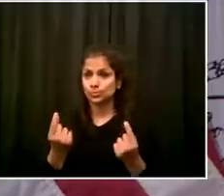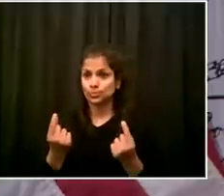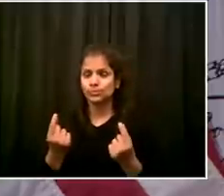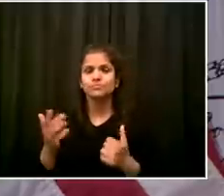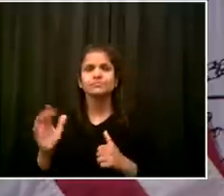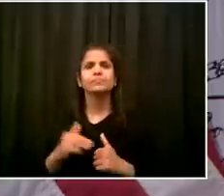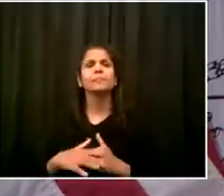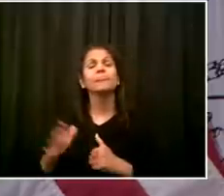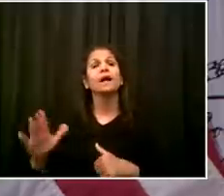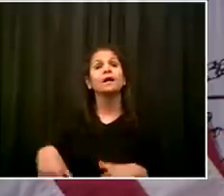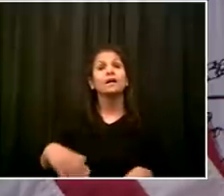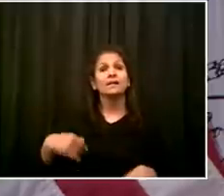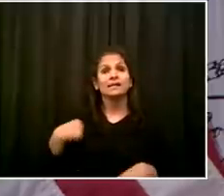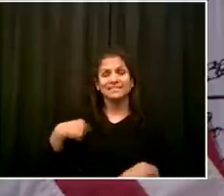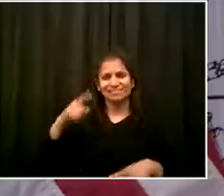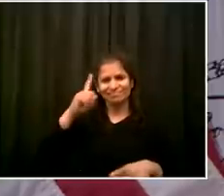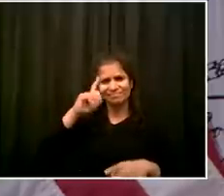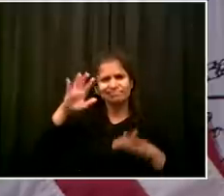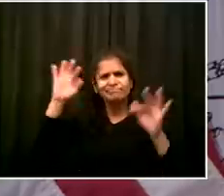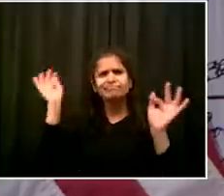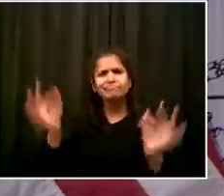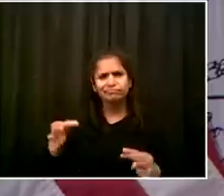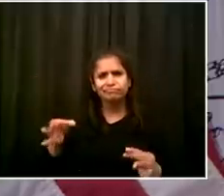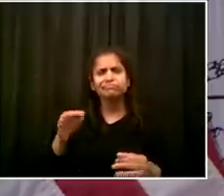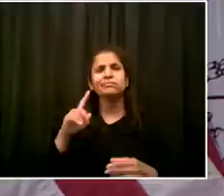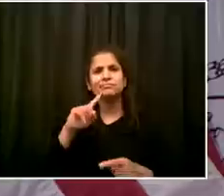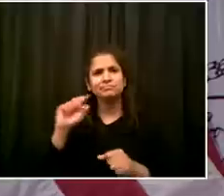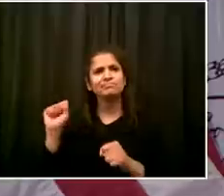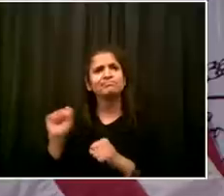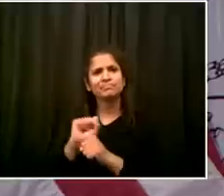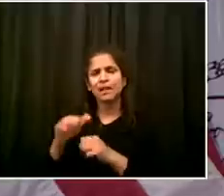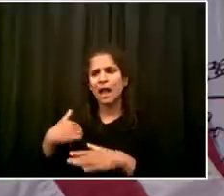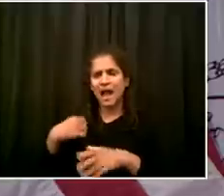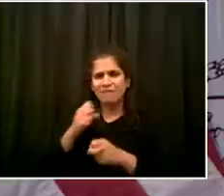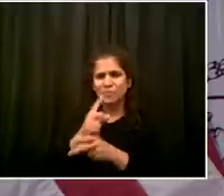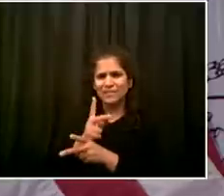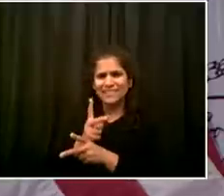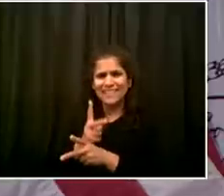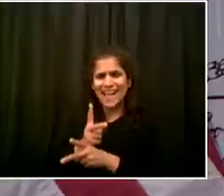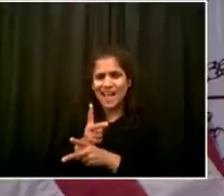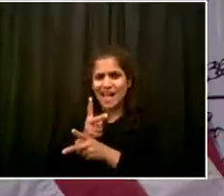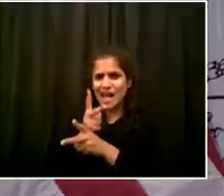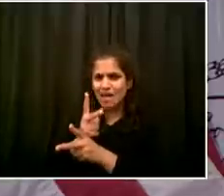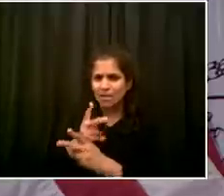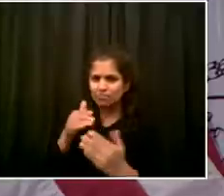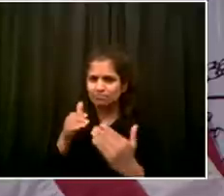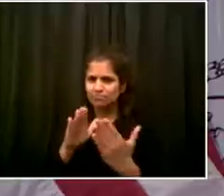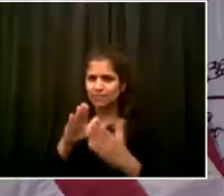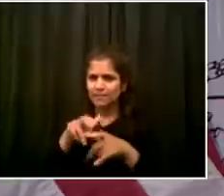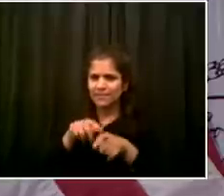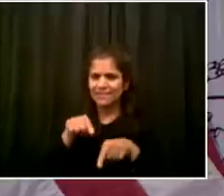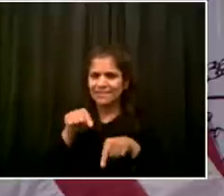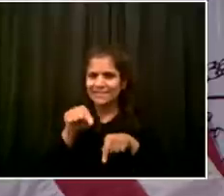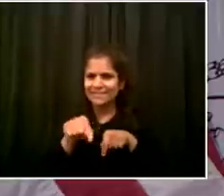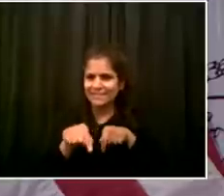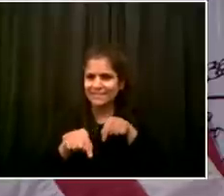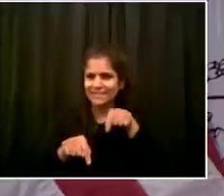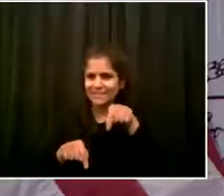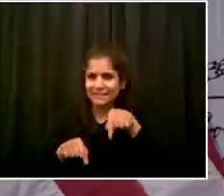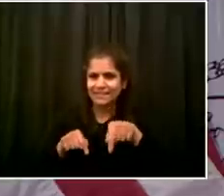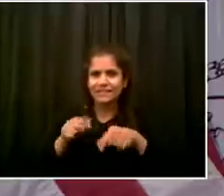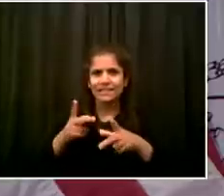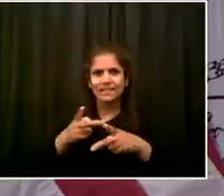careful approach. I'm absolutely moved by how much progress we've made because New Yorkers are all